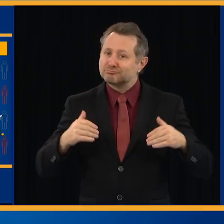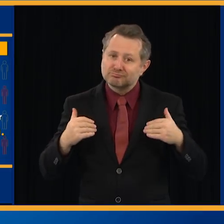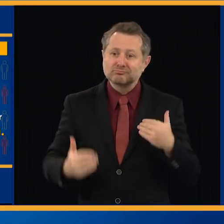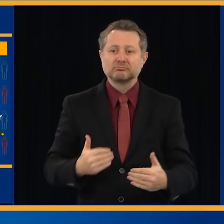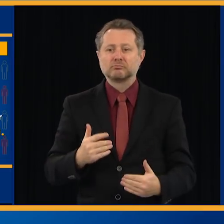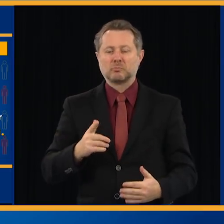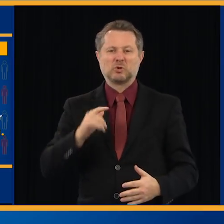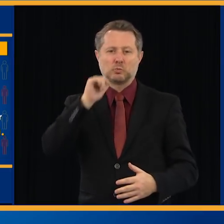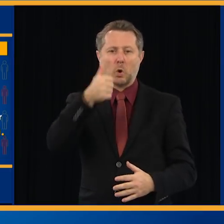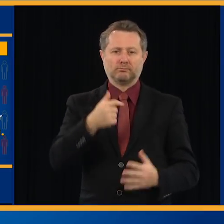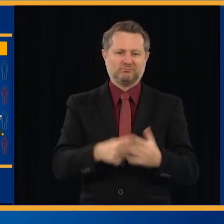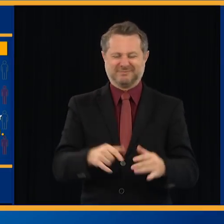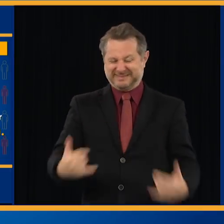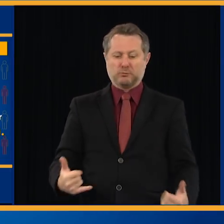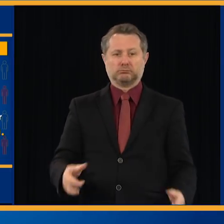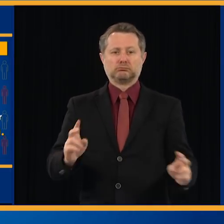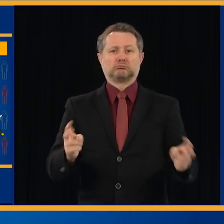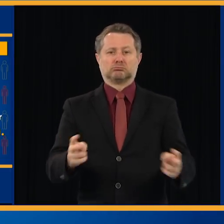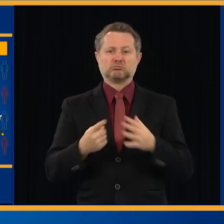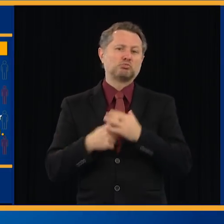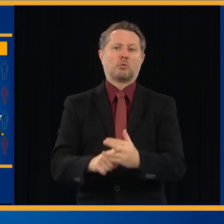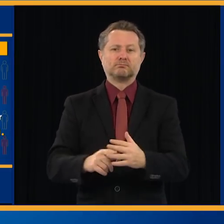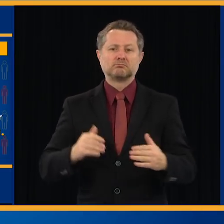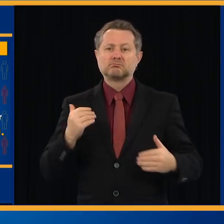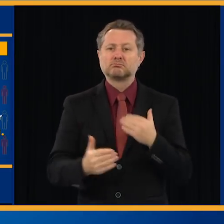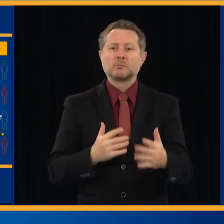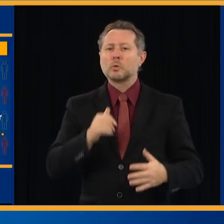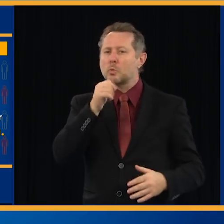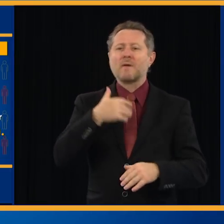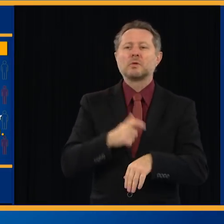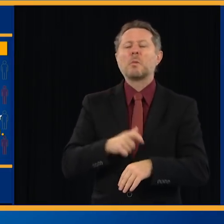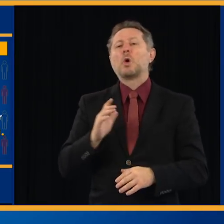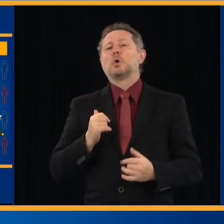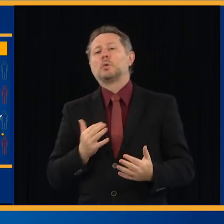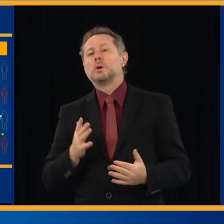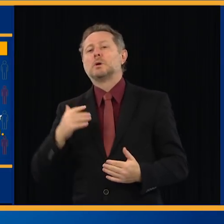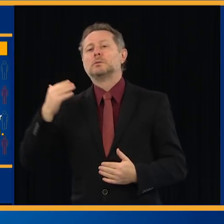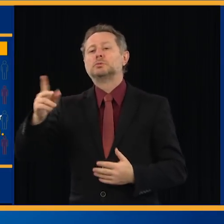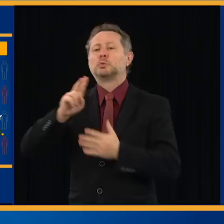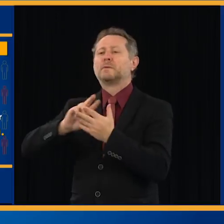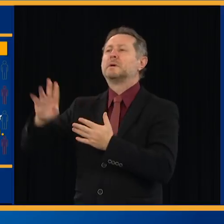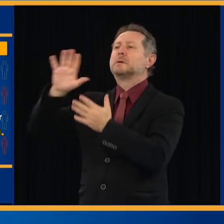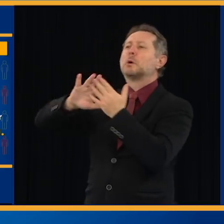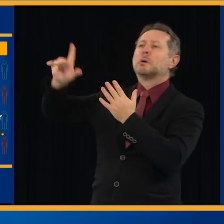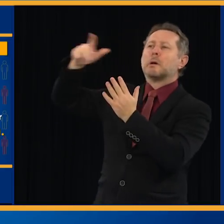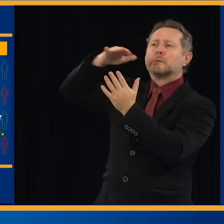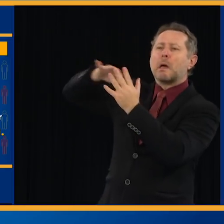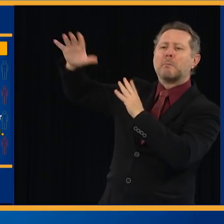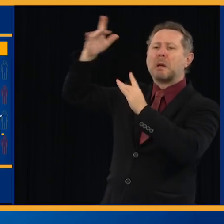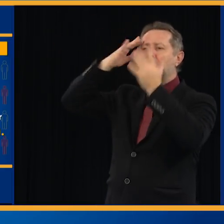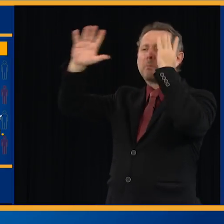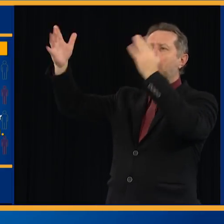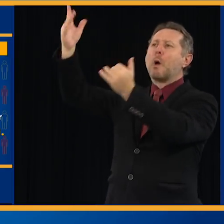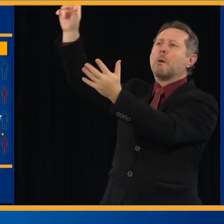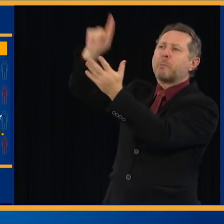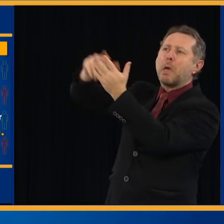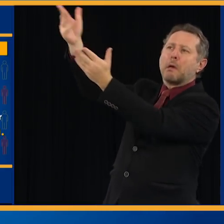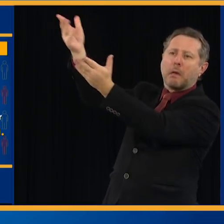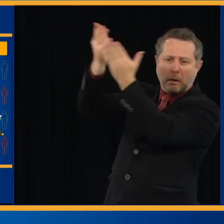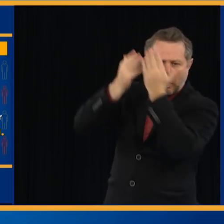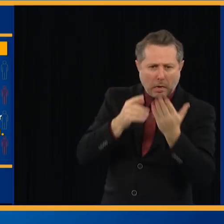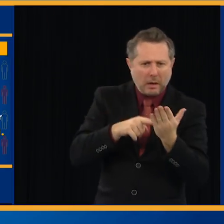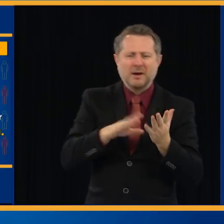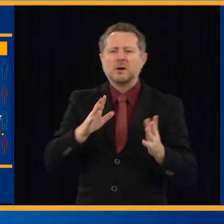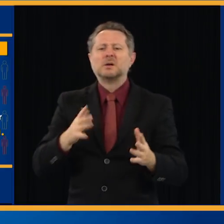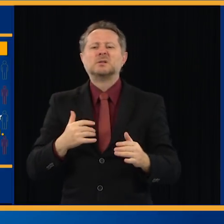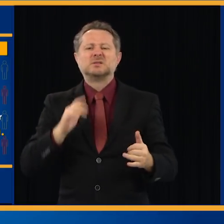to do a study and a blueprint and then put a plan together. Whether we need it tomorrow,